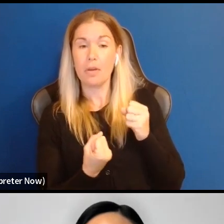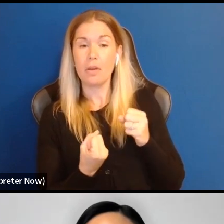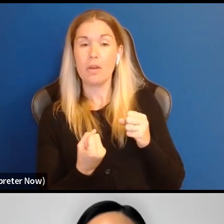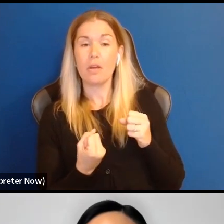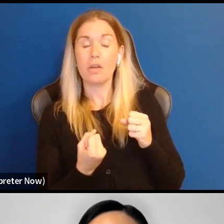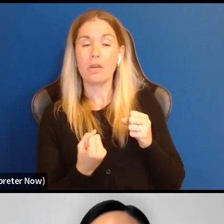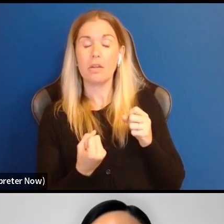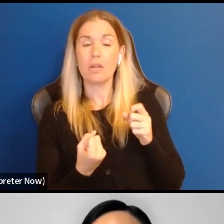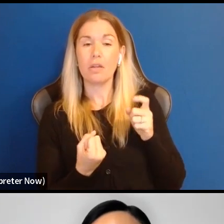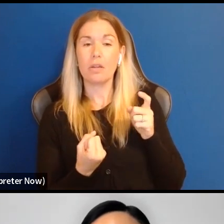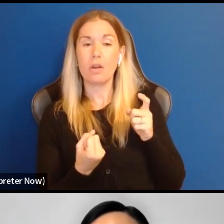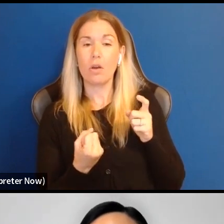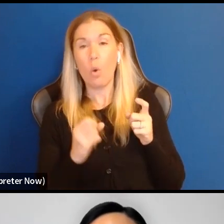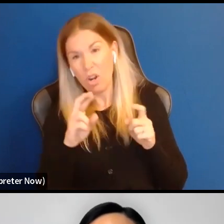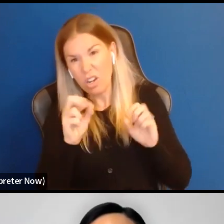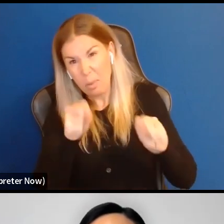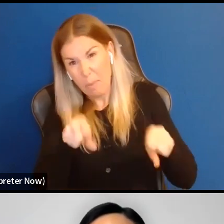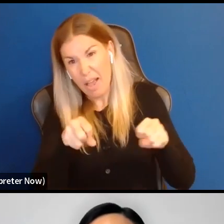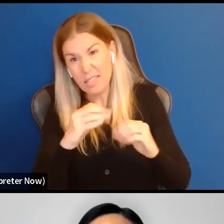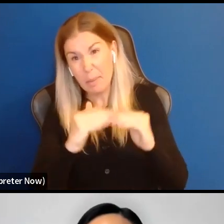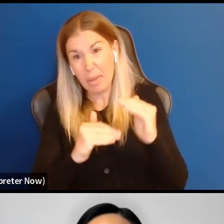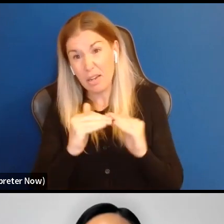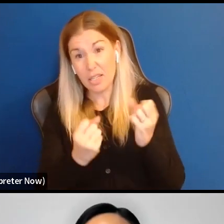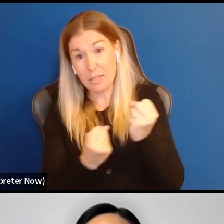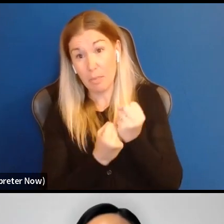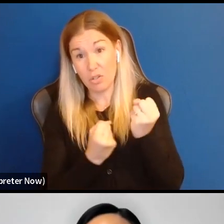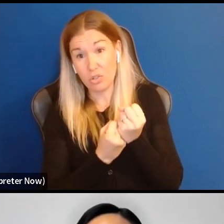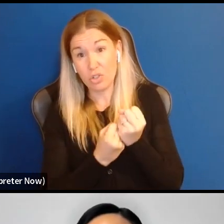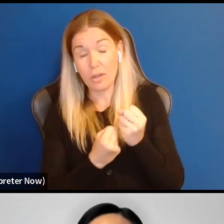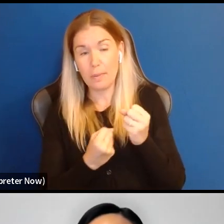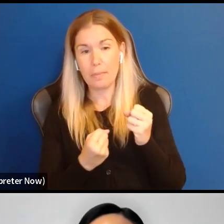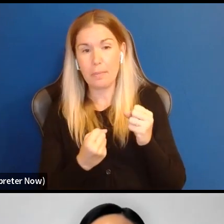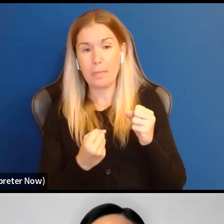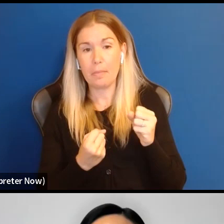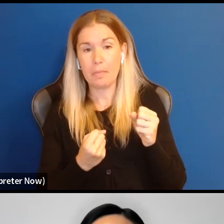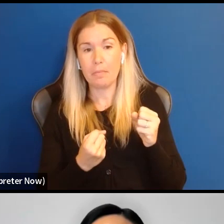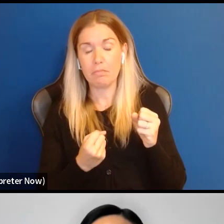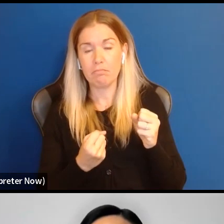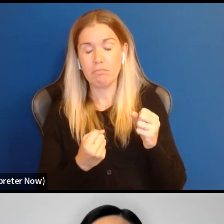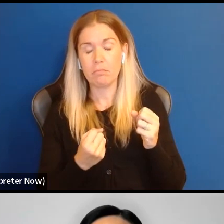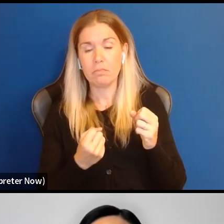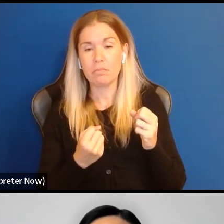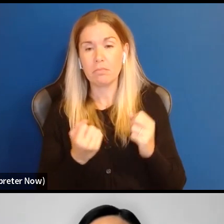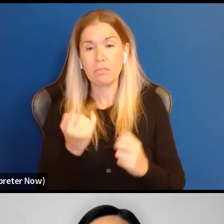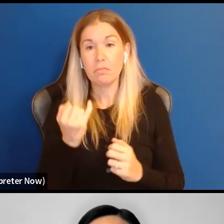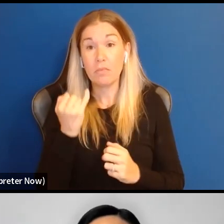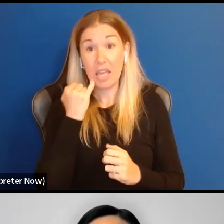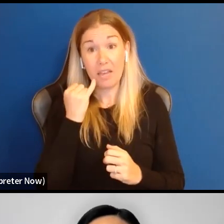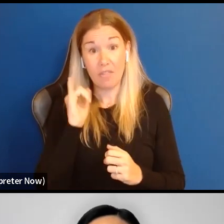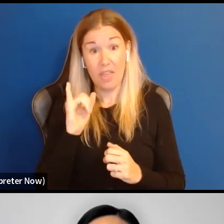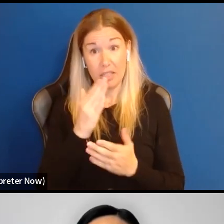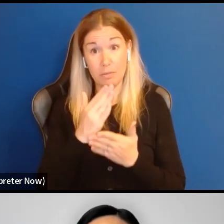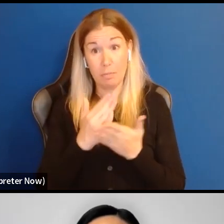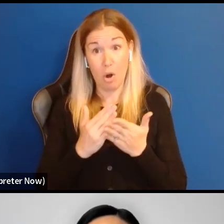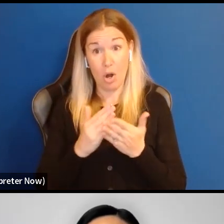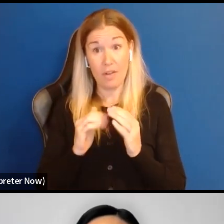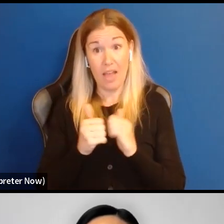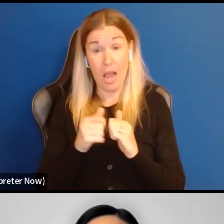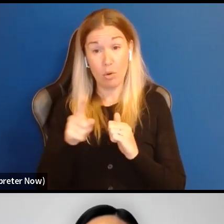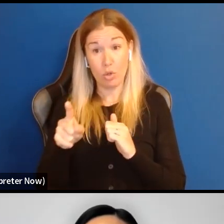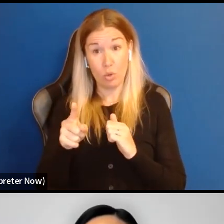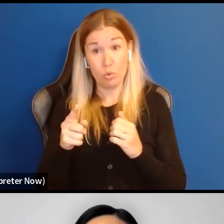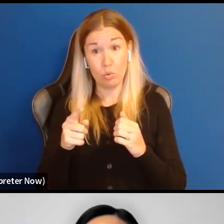part of your key argument and your statement of interest,